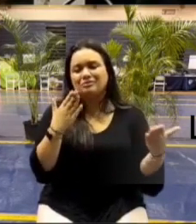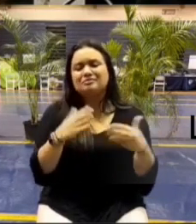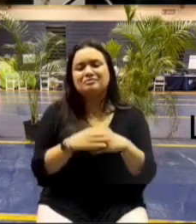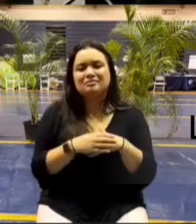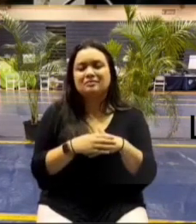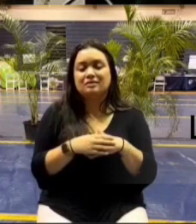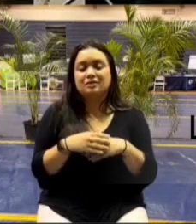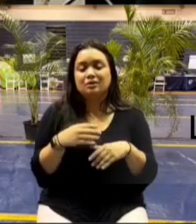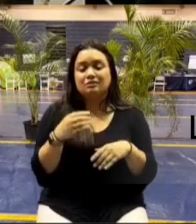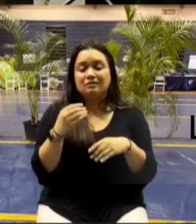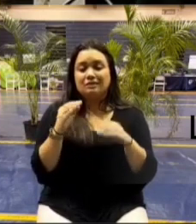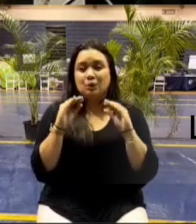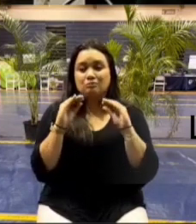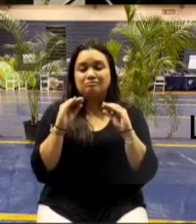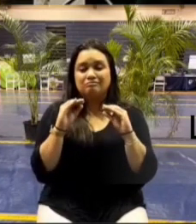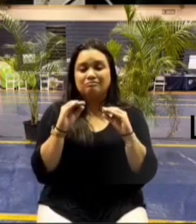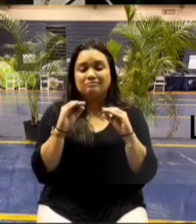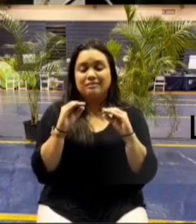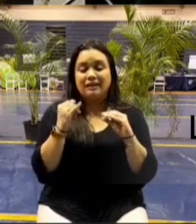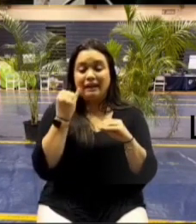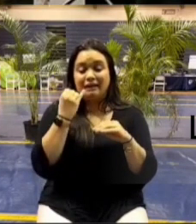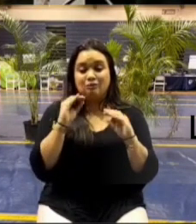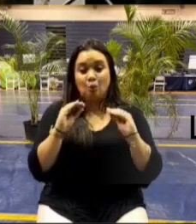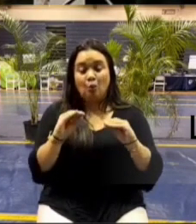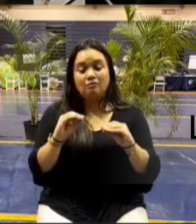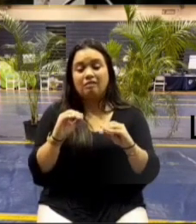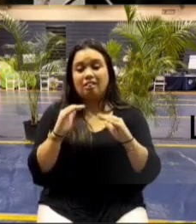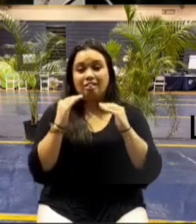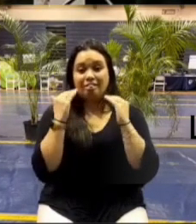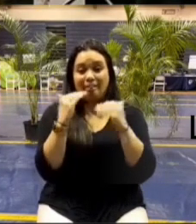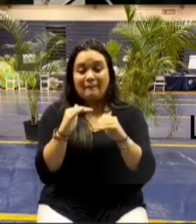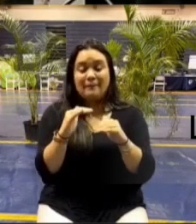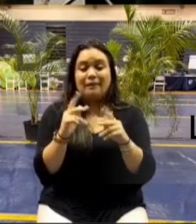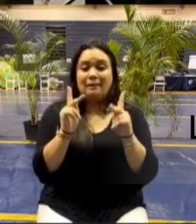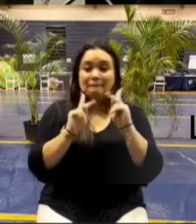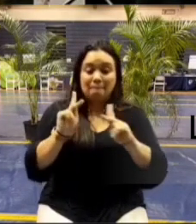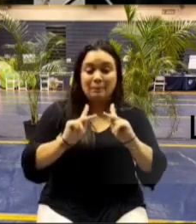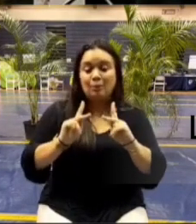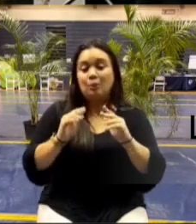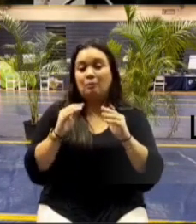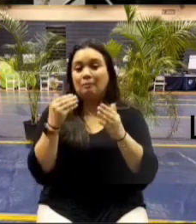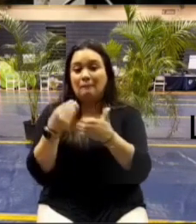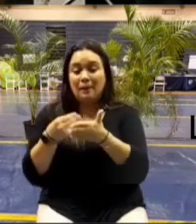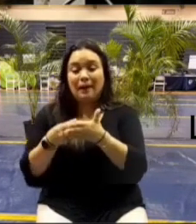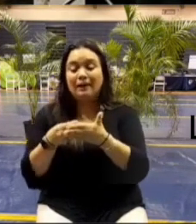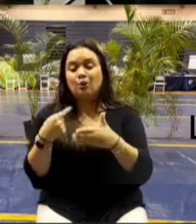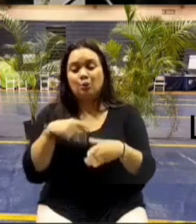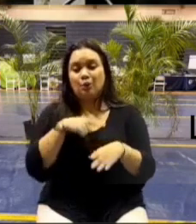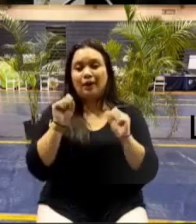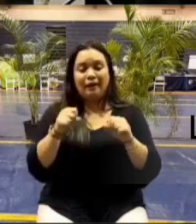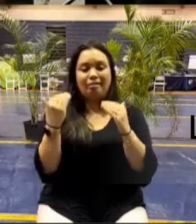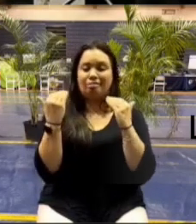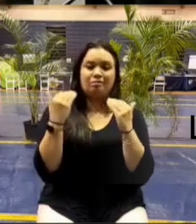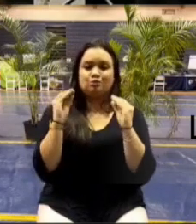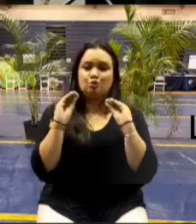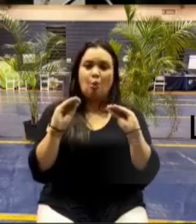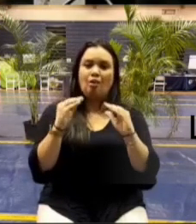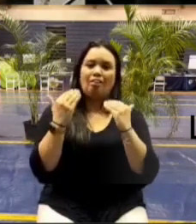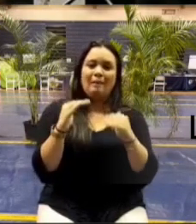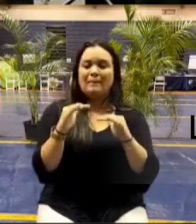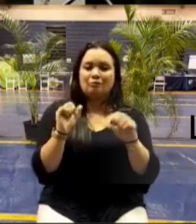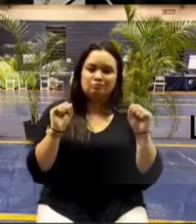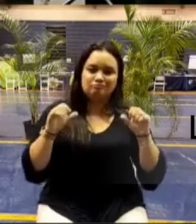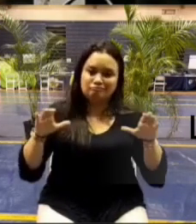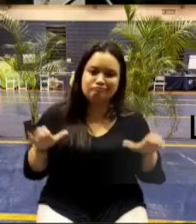with unlimited money and unlimited people we could do unlimited things i would say i would say that that's true um but i'd have to ask these folks